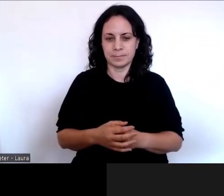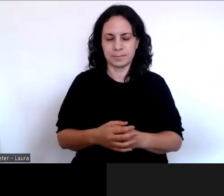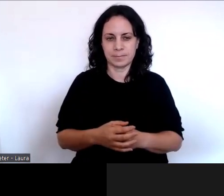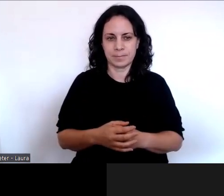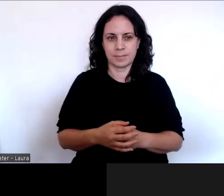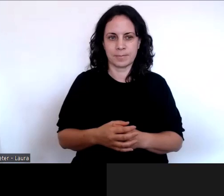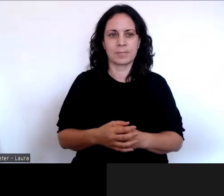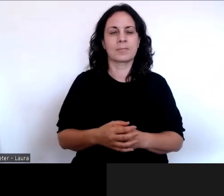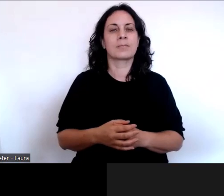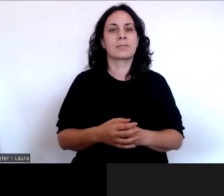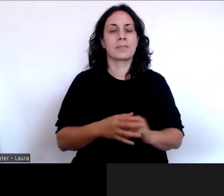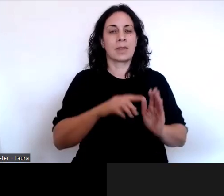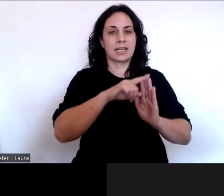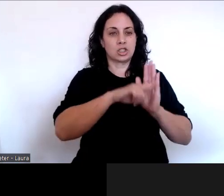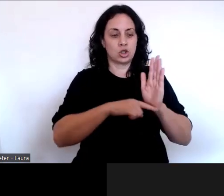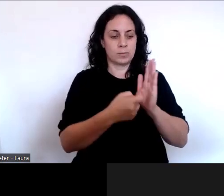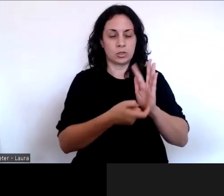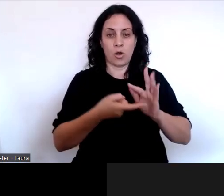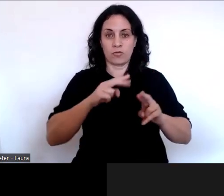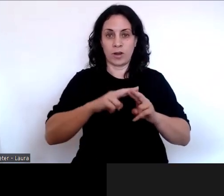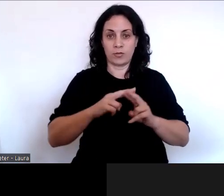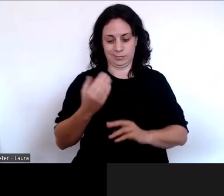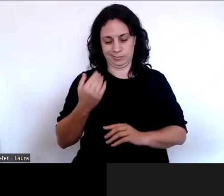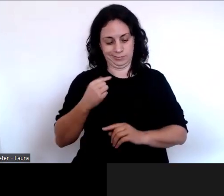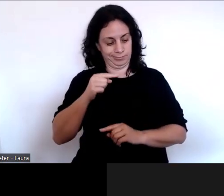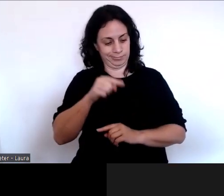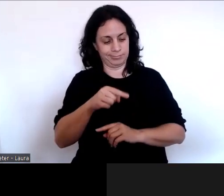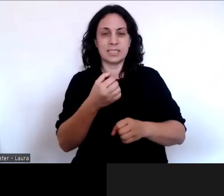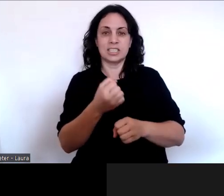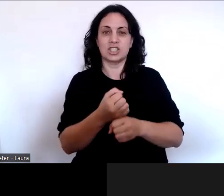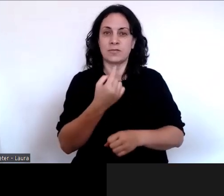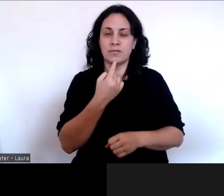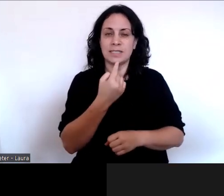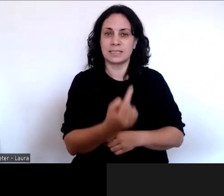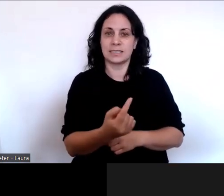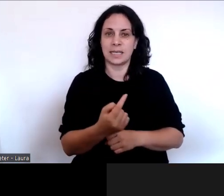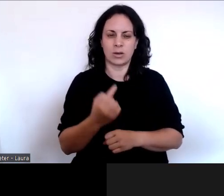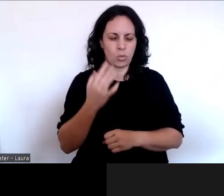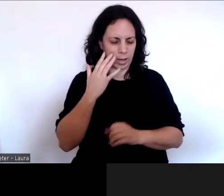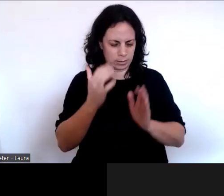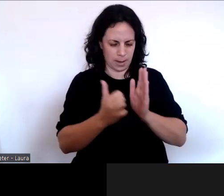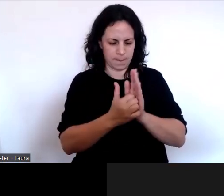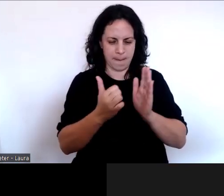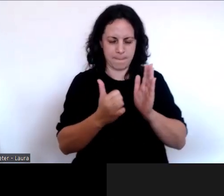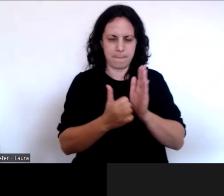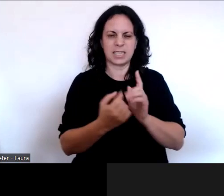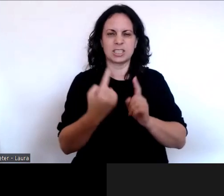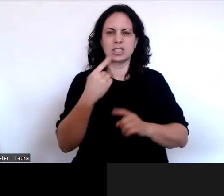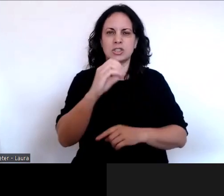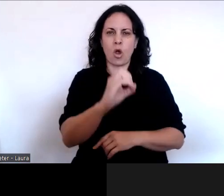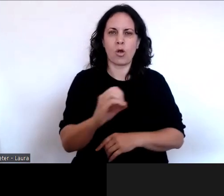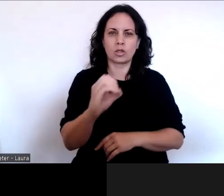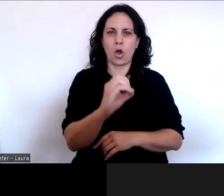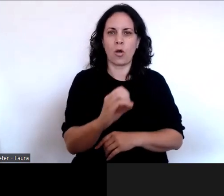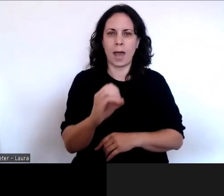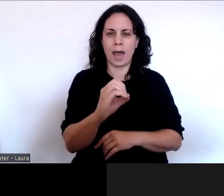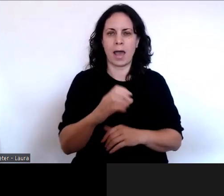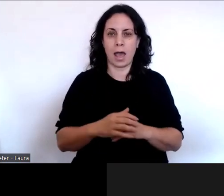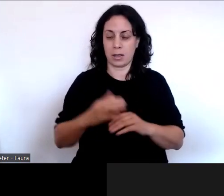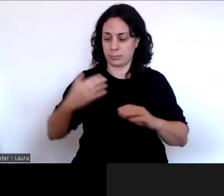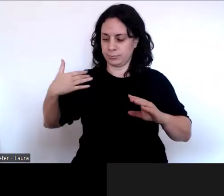teams of reference that Jeff mentioned were published last October. And since then, we've been